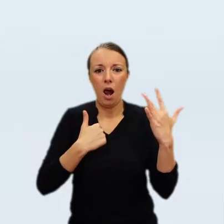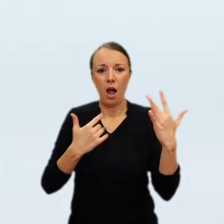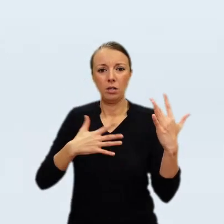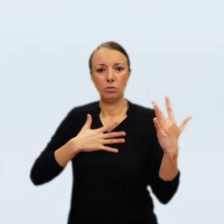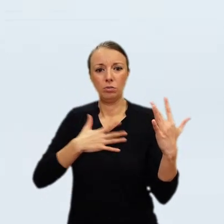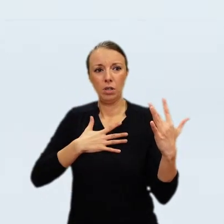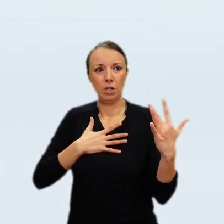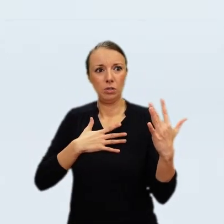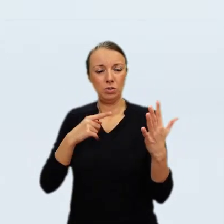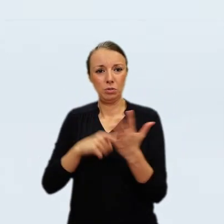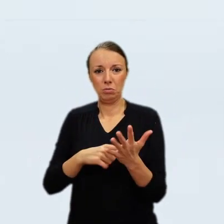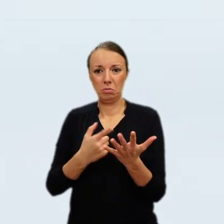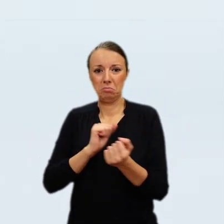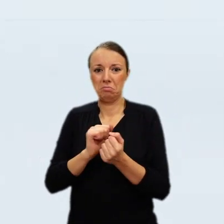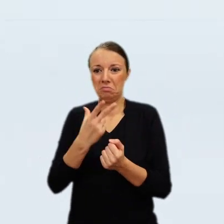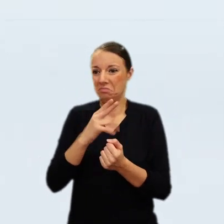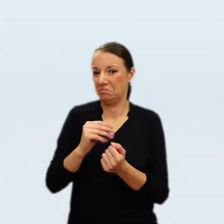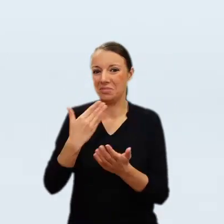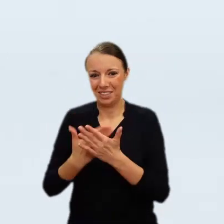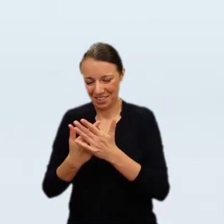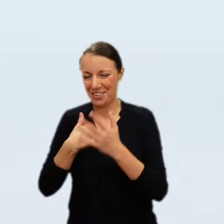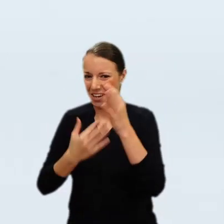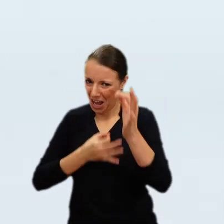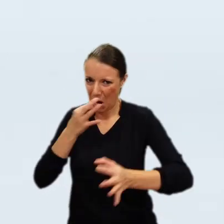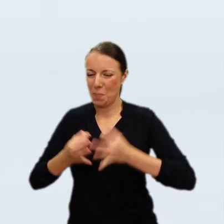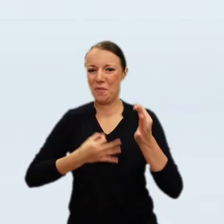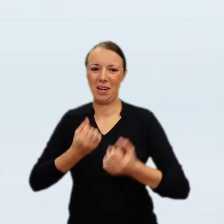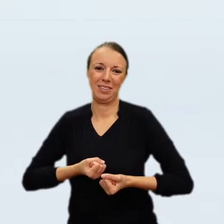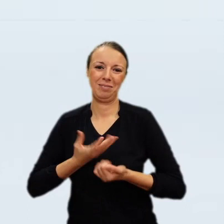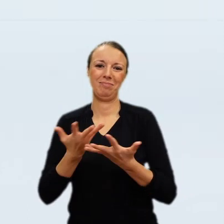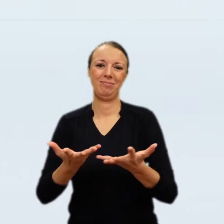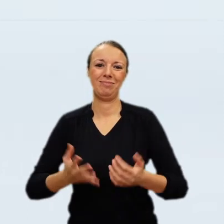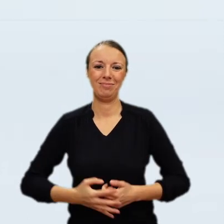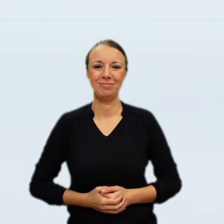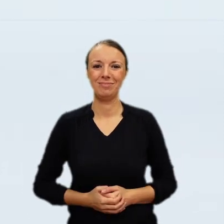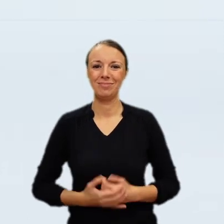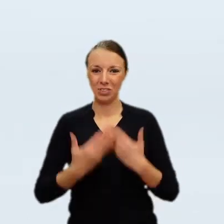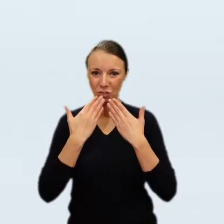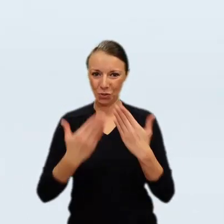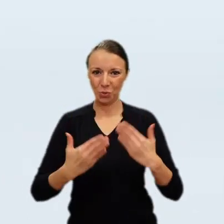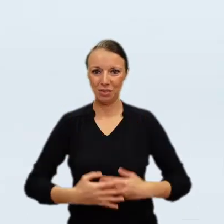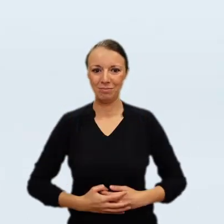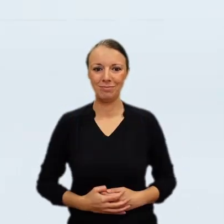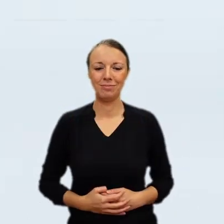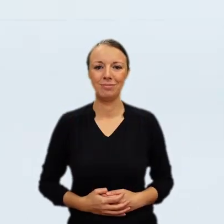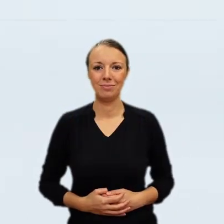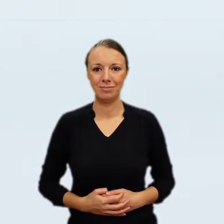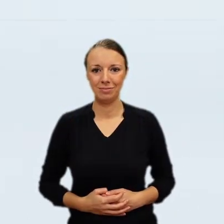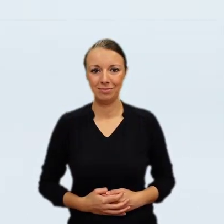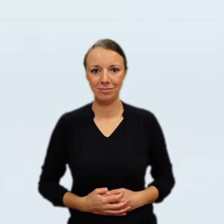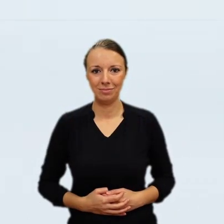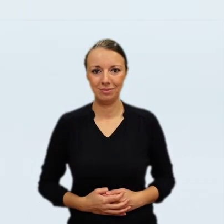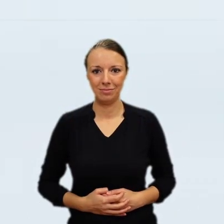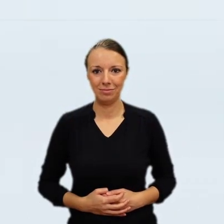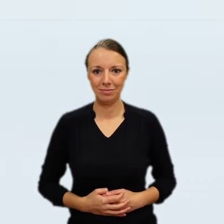research of the Impressionists do them when they never got the right person to stand near the right tree when the sun sank or for that matter Marino